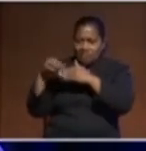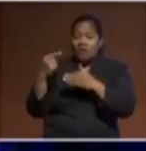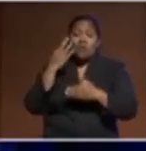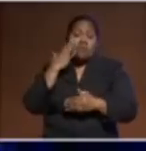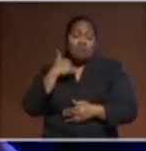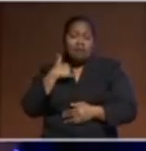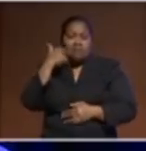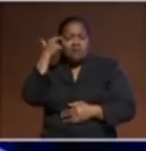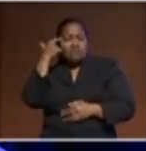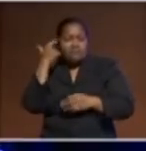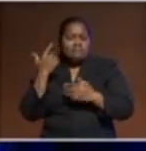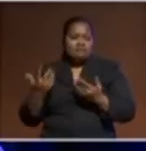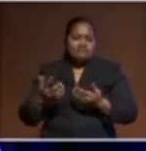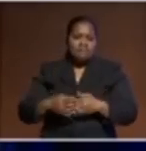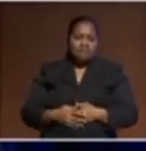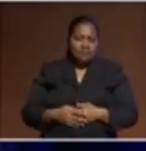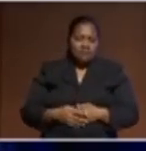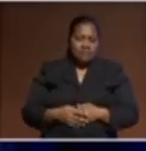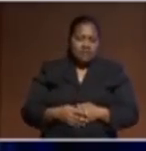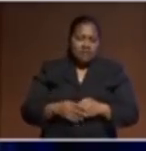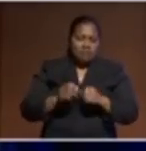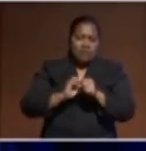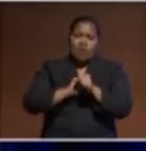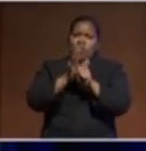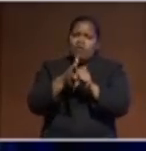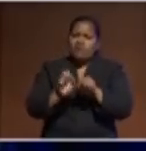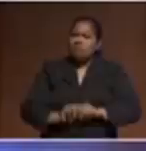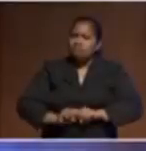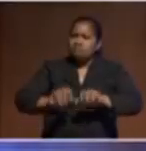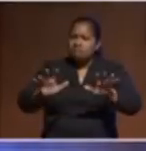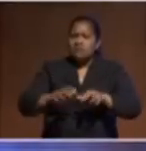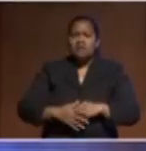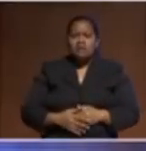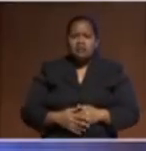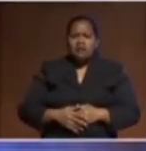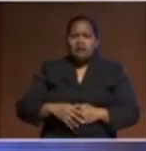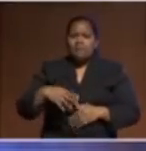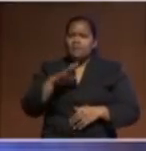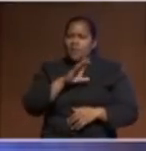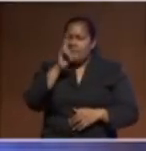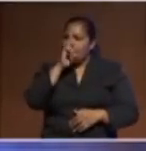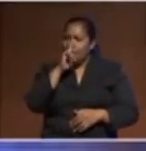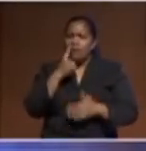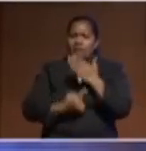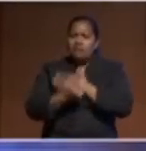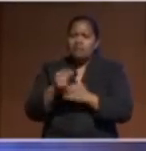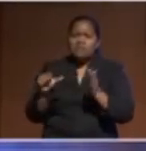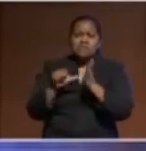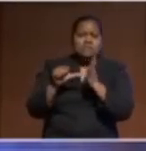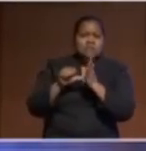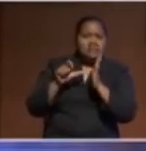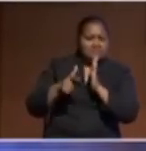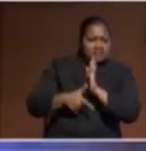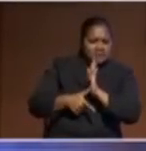the impact that the COVID pandemic has had on all of us, it's been a really hard time to be a leader, because